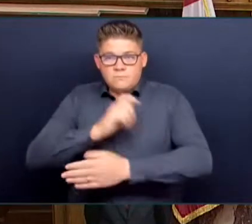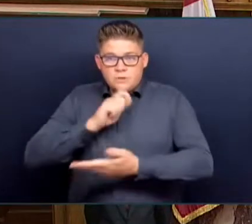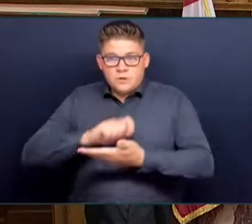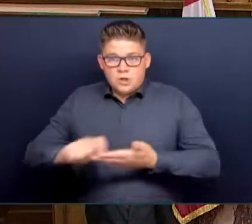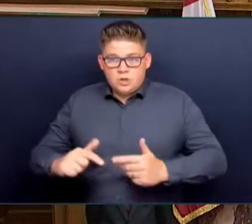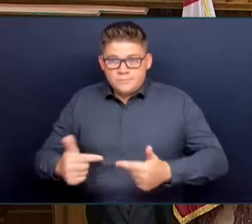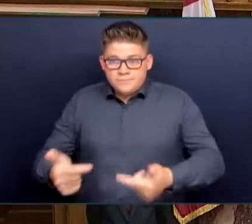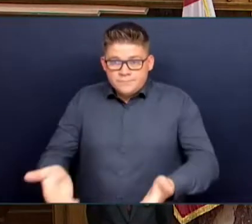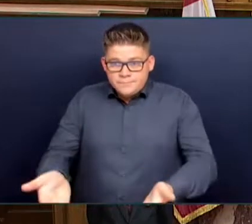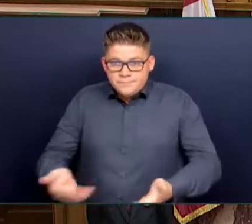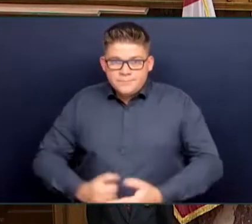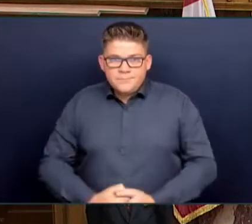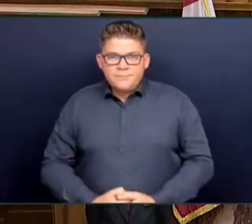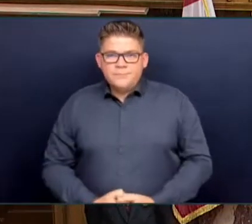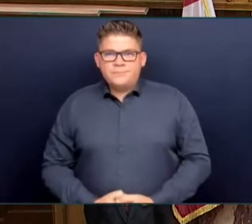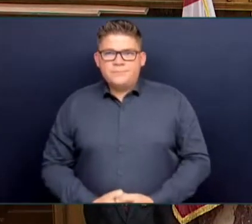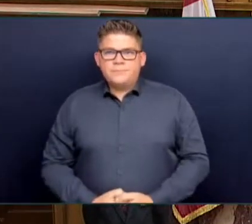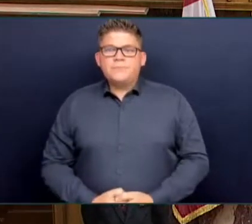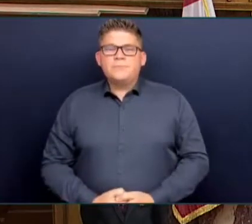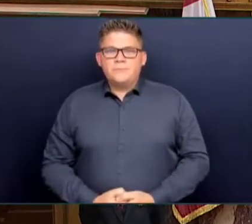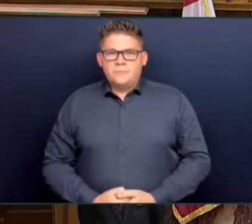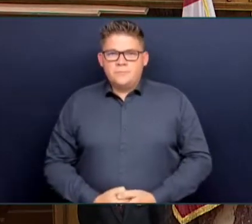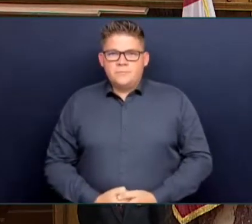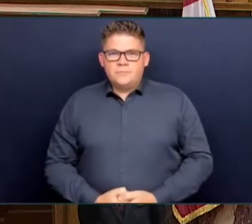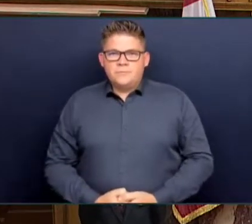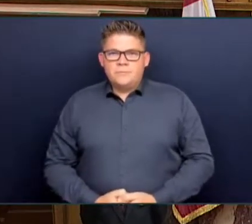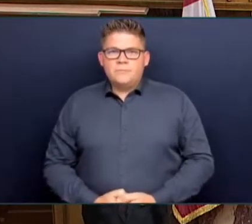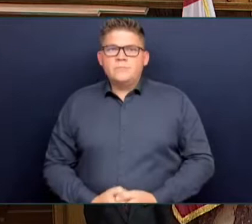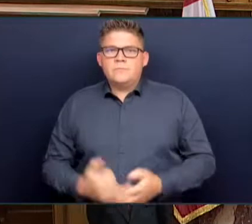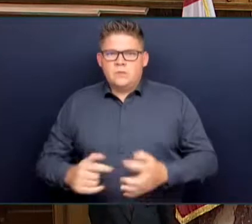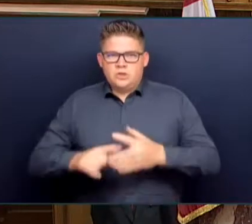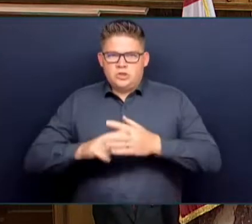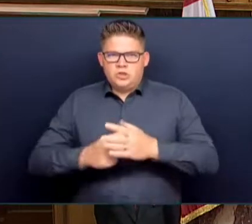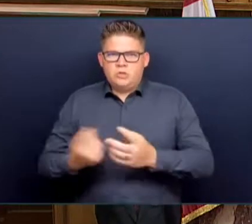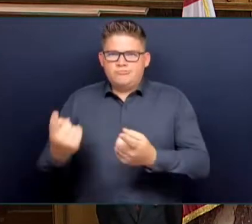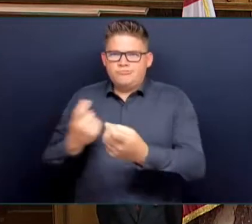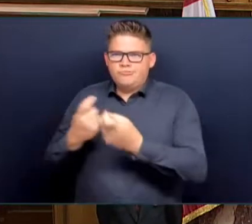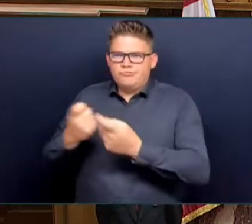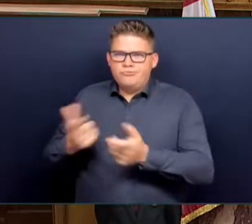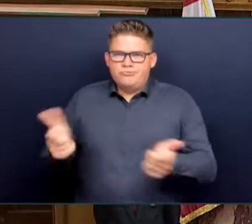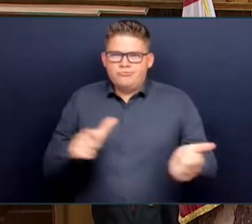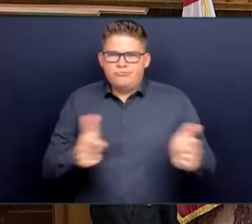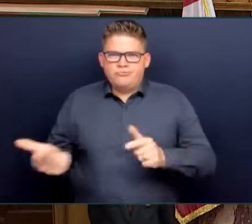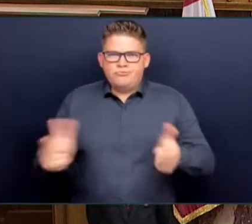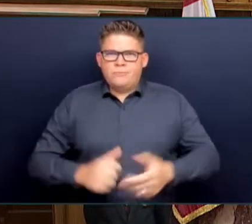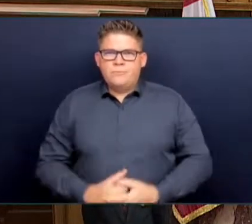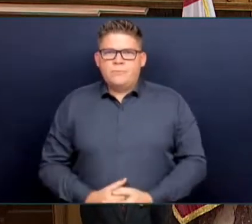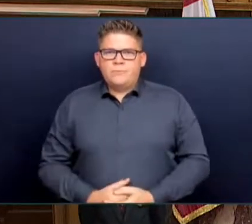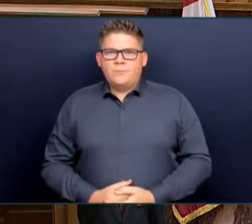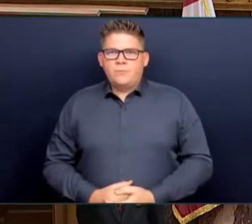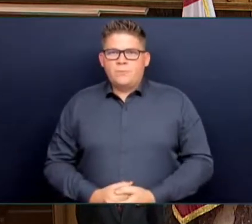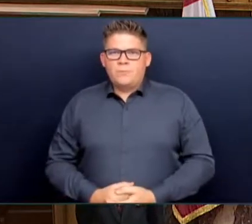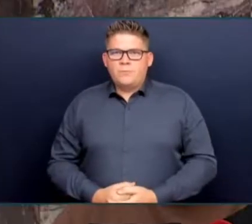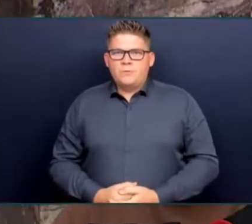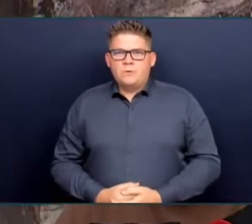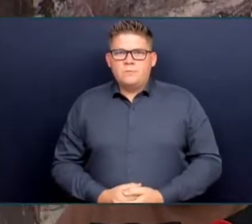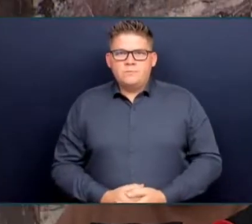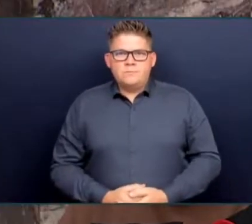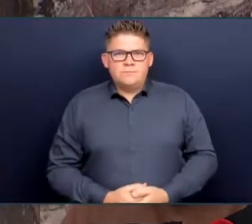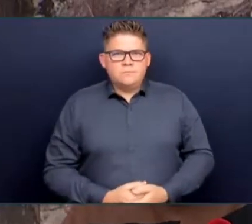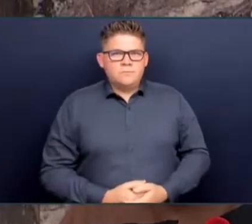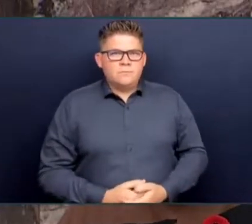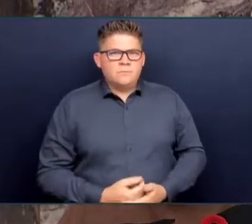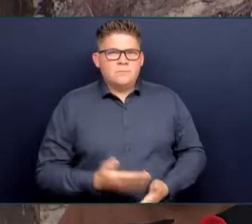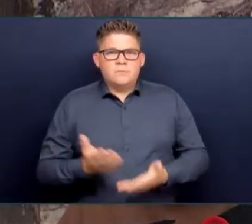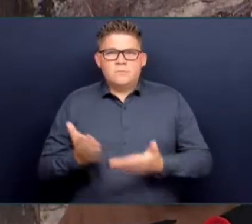Oral questions by members. Member for Prince George Wailmont. Thank you very much, Mr. Speaker. Over